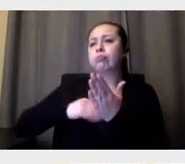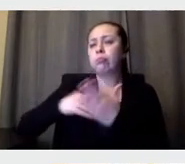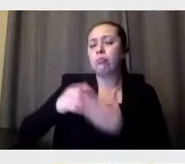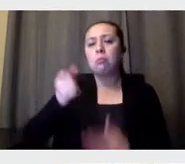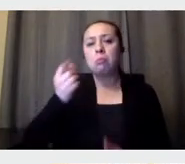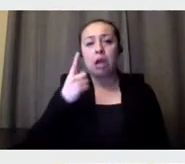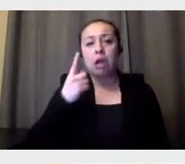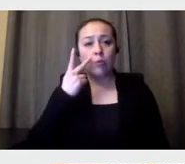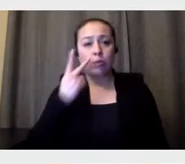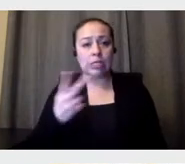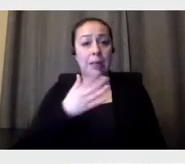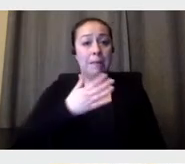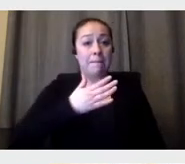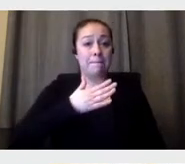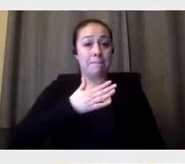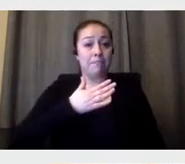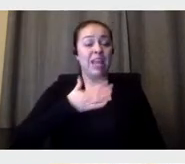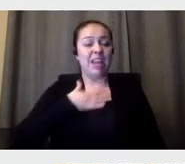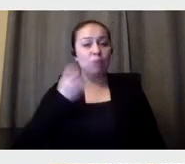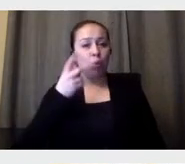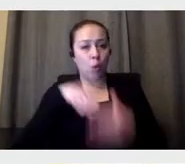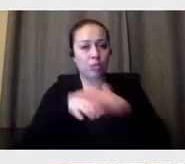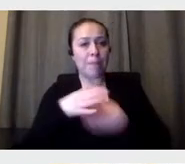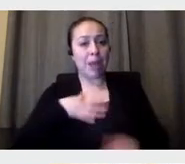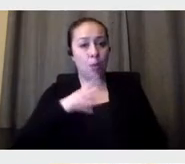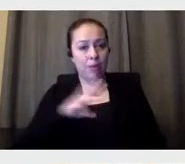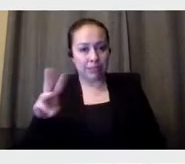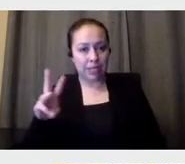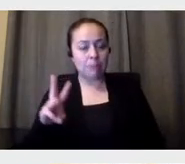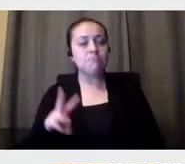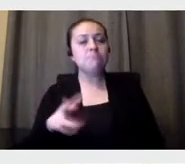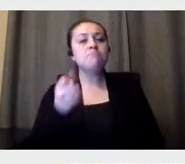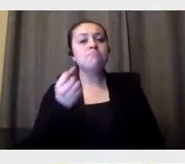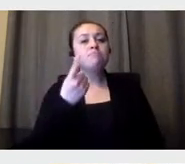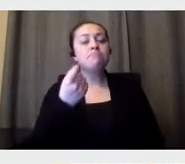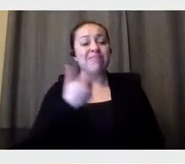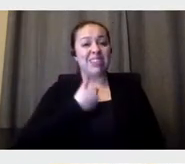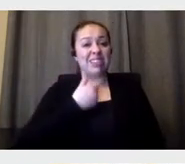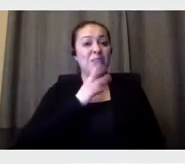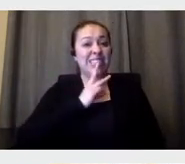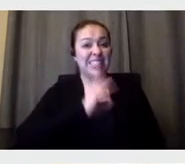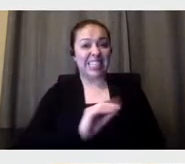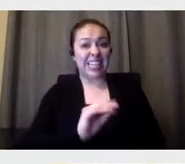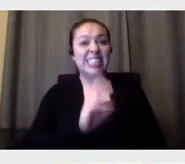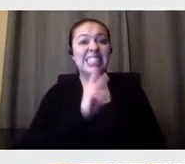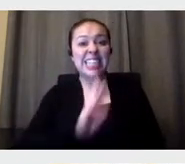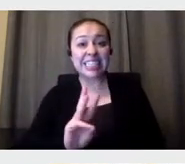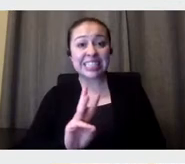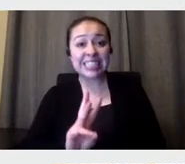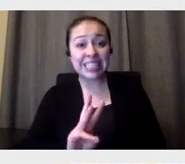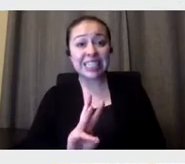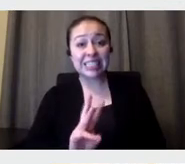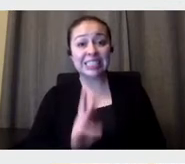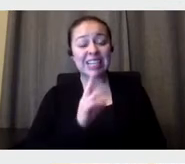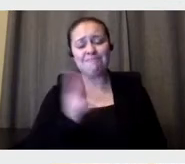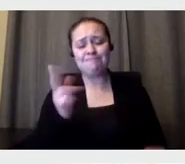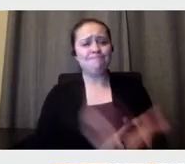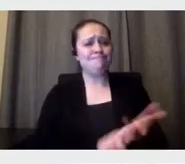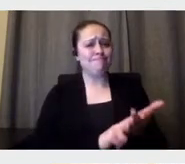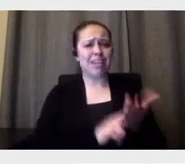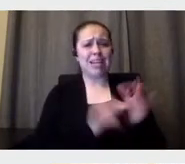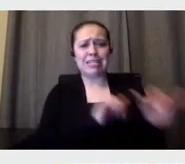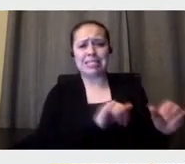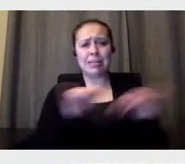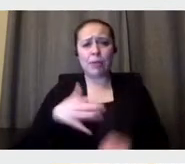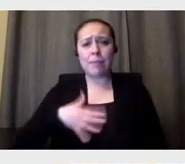mom's signature and you see my, my signature when I was six years old is the same one. So that was my, my, my first, uh, task as a,